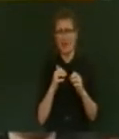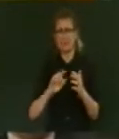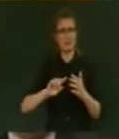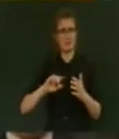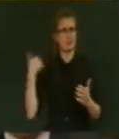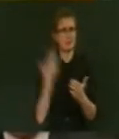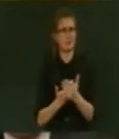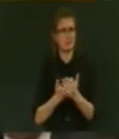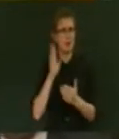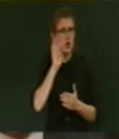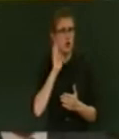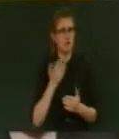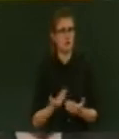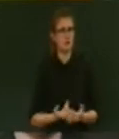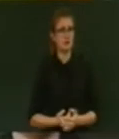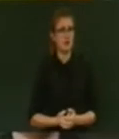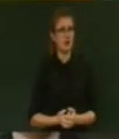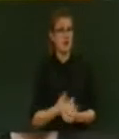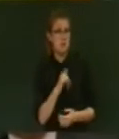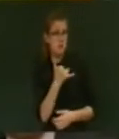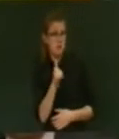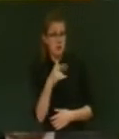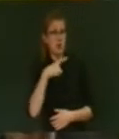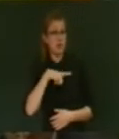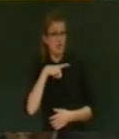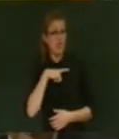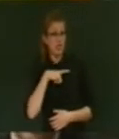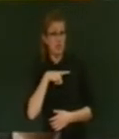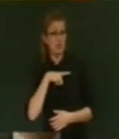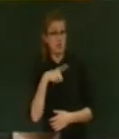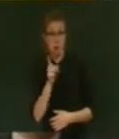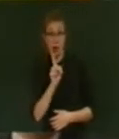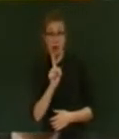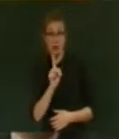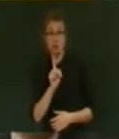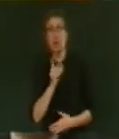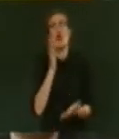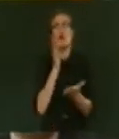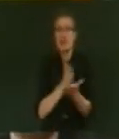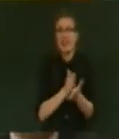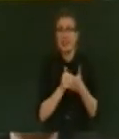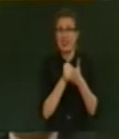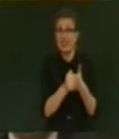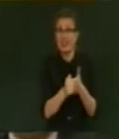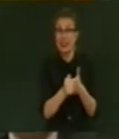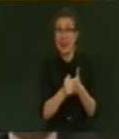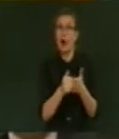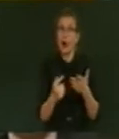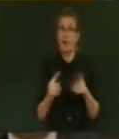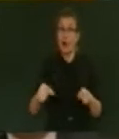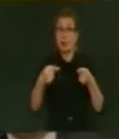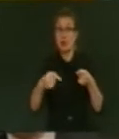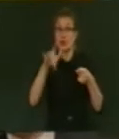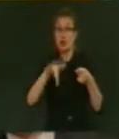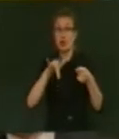Now, there could be a reason for that. A cynic could say the real Leader of the Opposition actually hasn't given his speech yet.